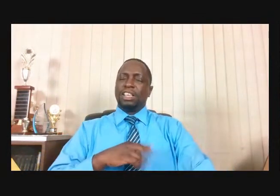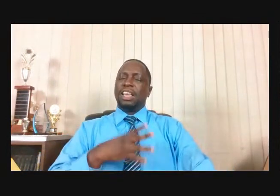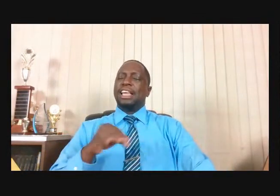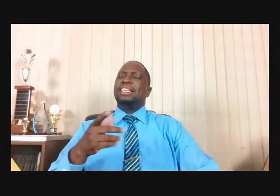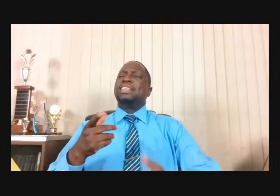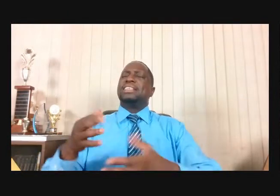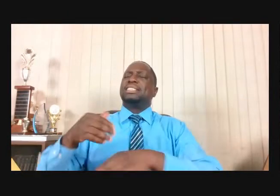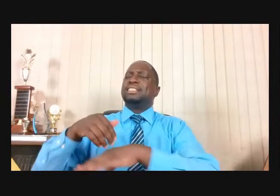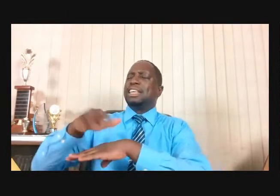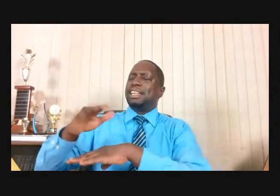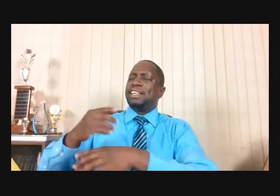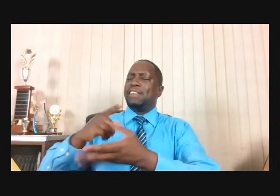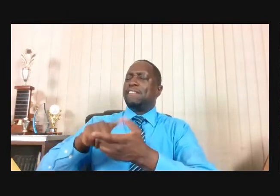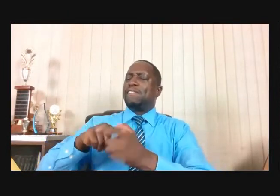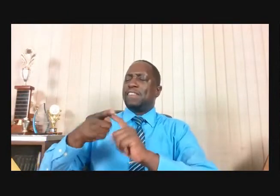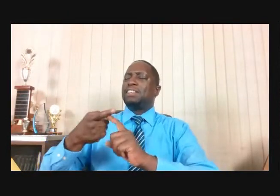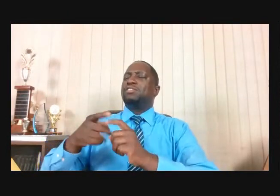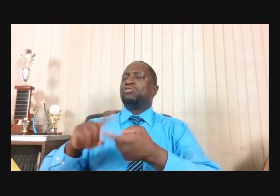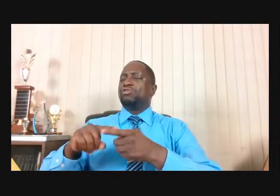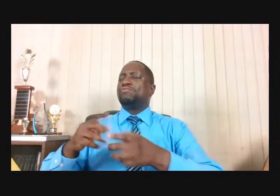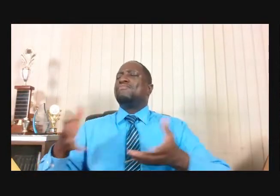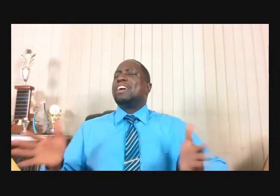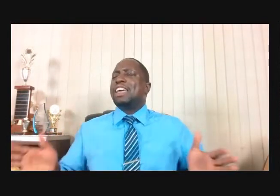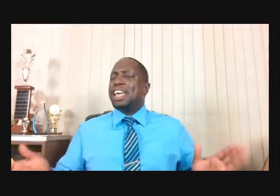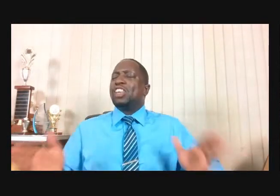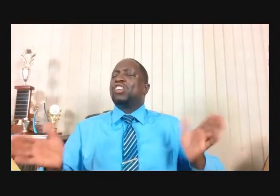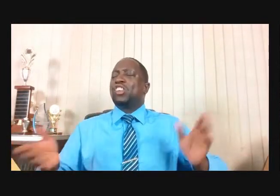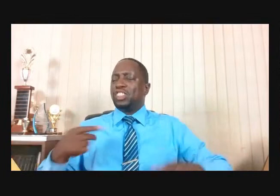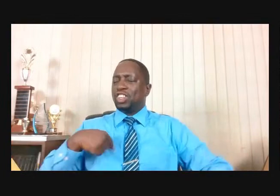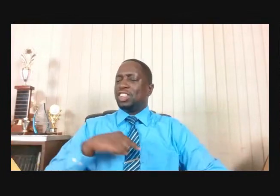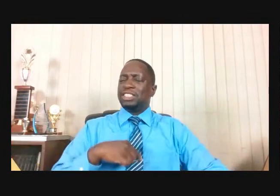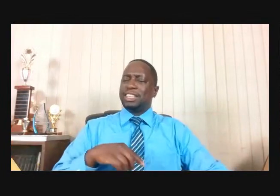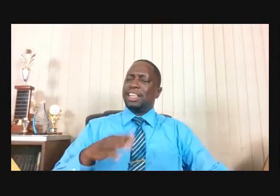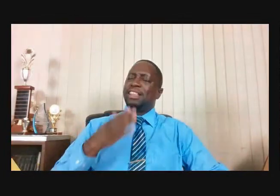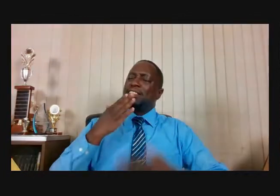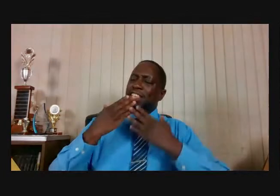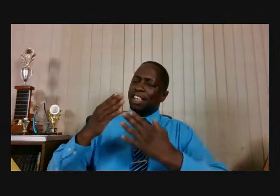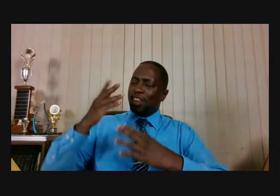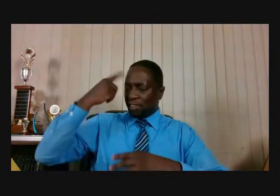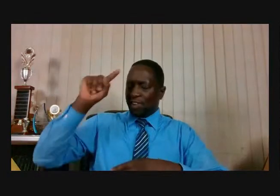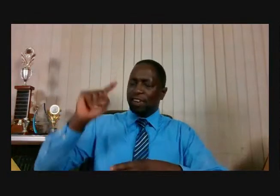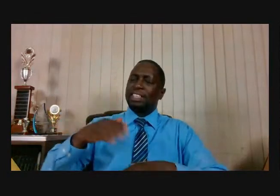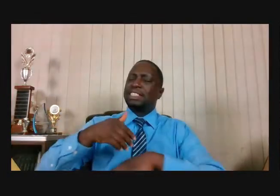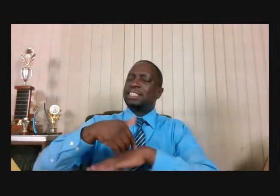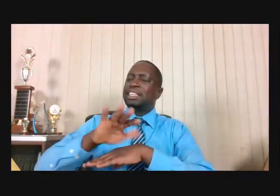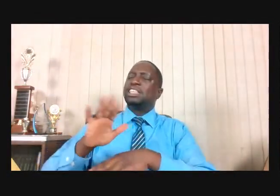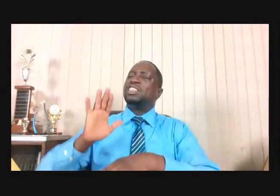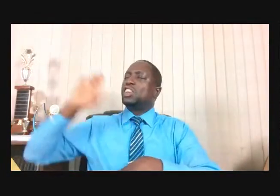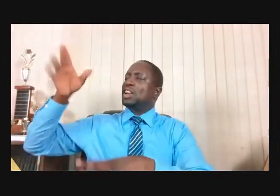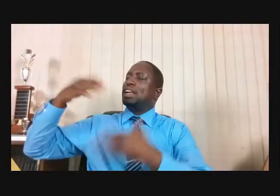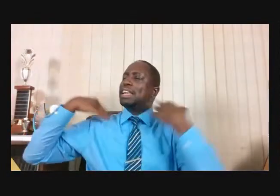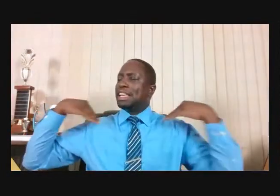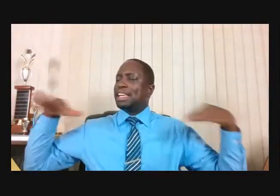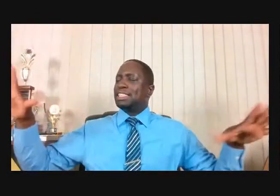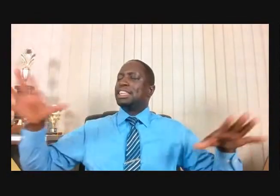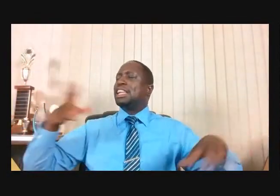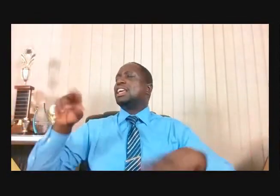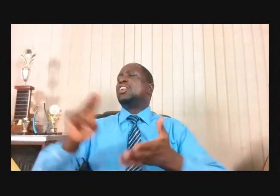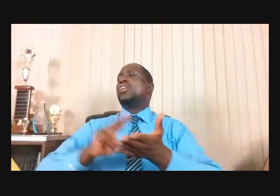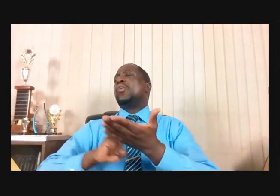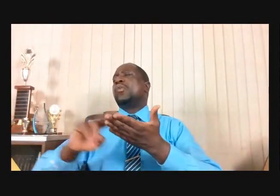Thank you for sending your angels from above to strengthen. Thank you for your Holy Spirit